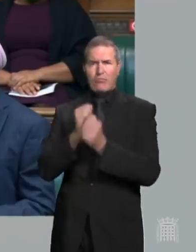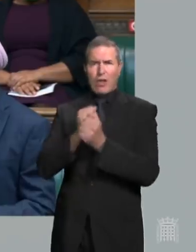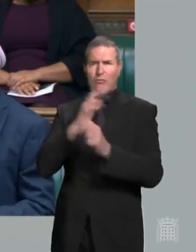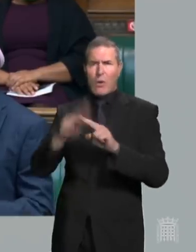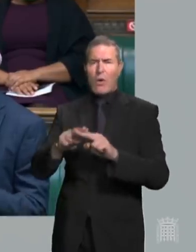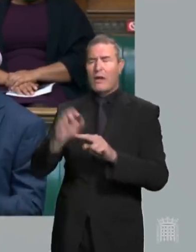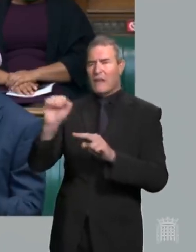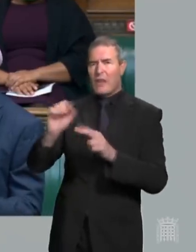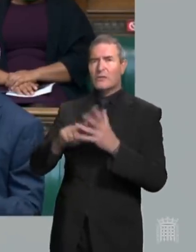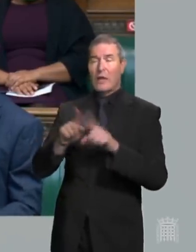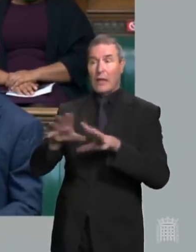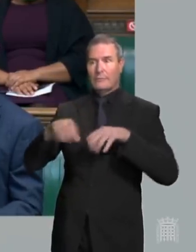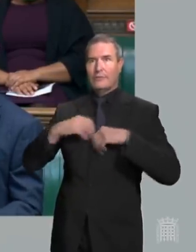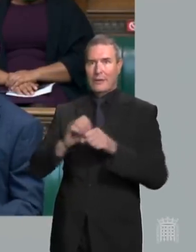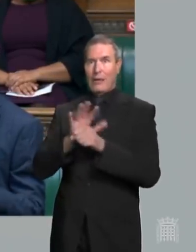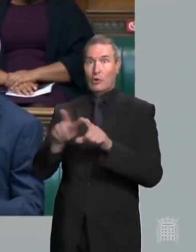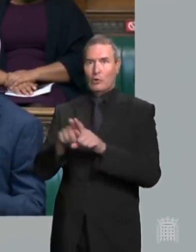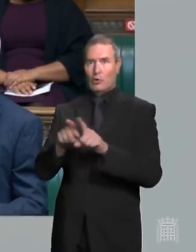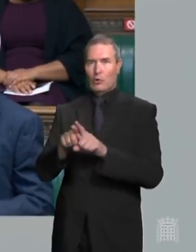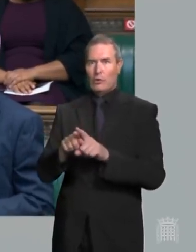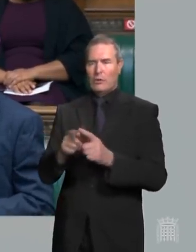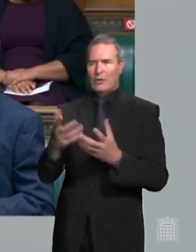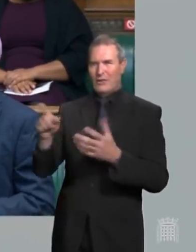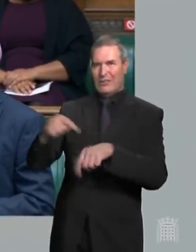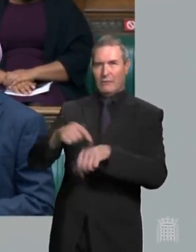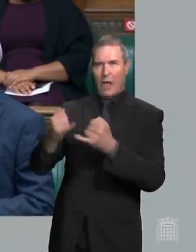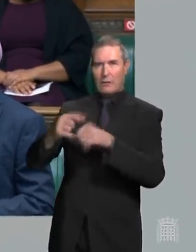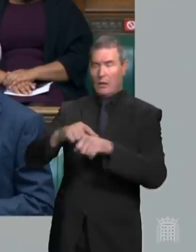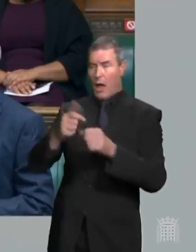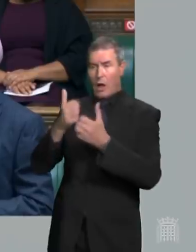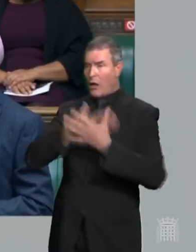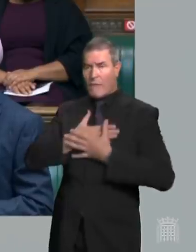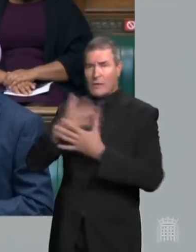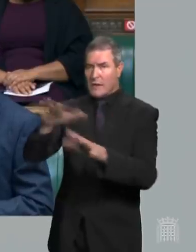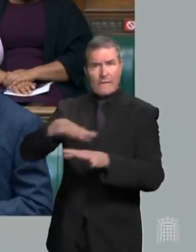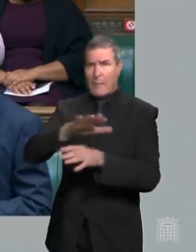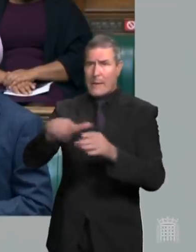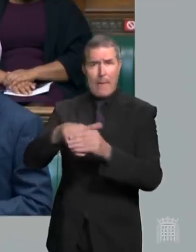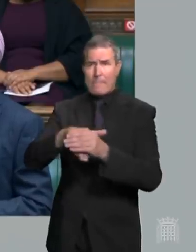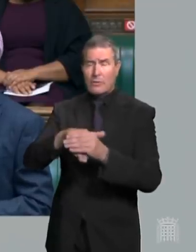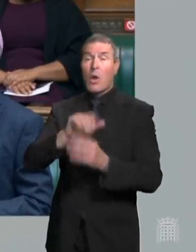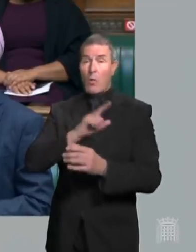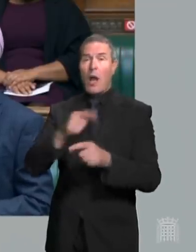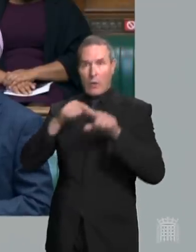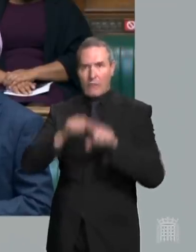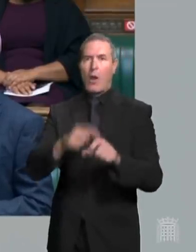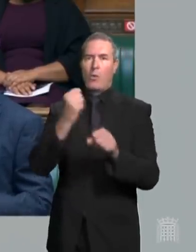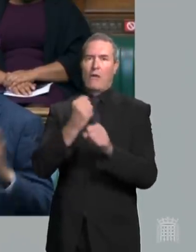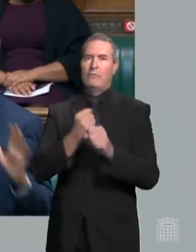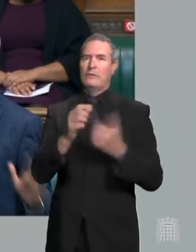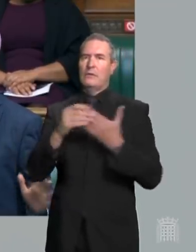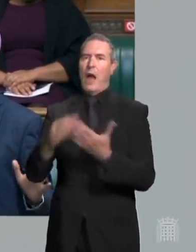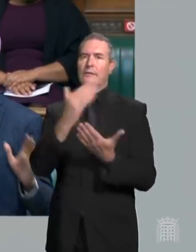father who had somehow contracted COVID in a slave care home during his final moments all this because we followed government guidance